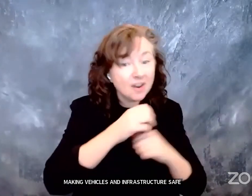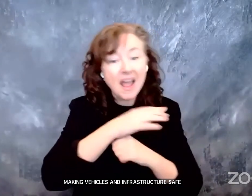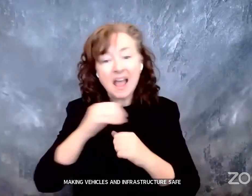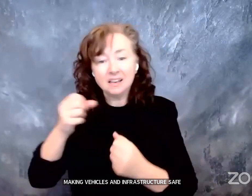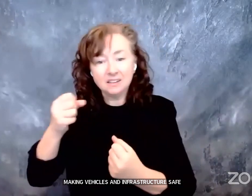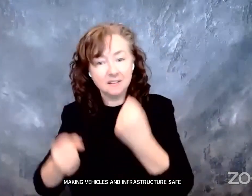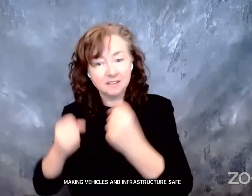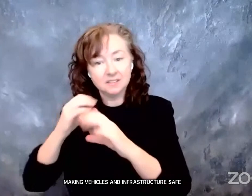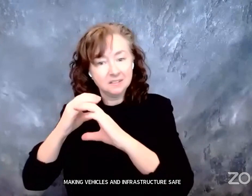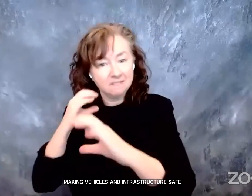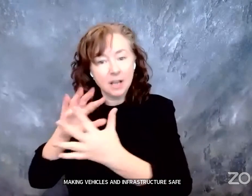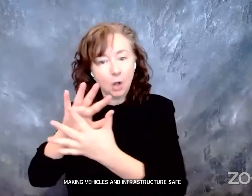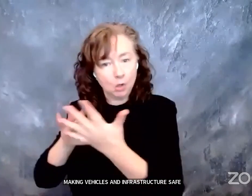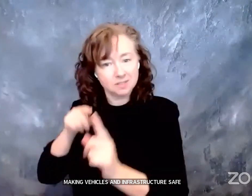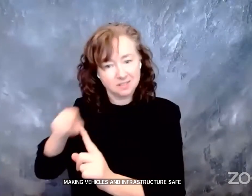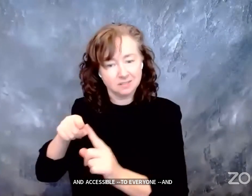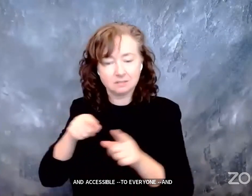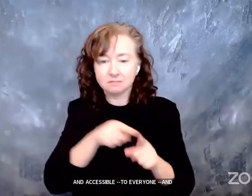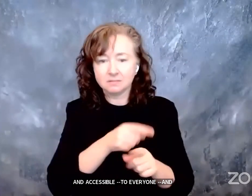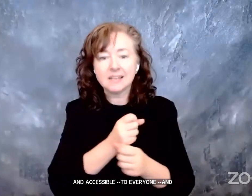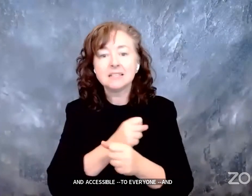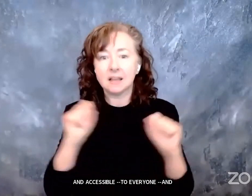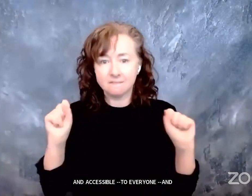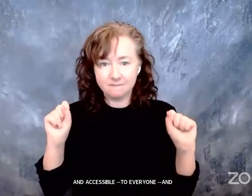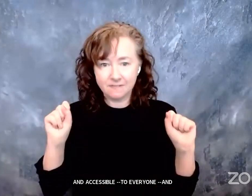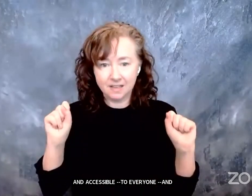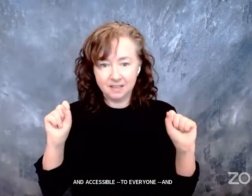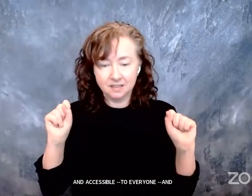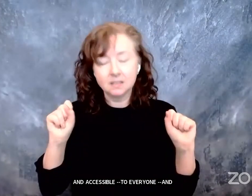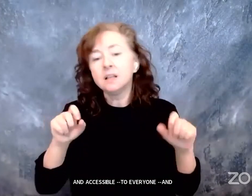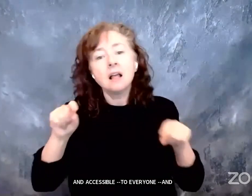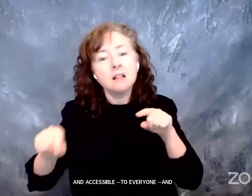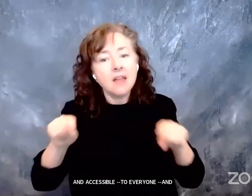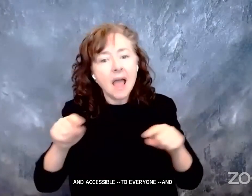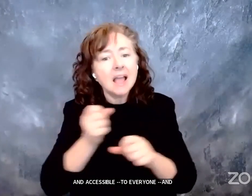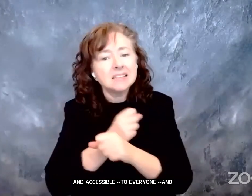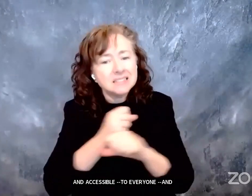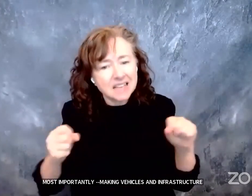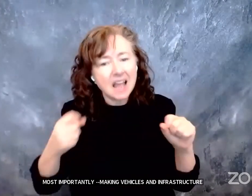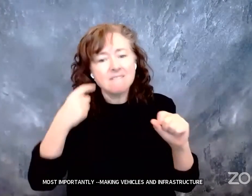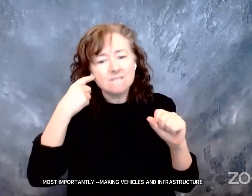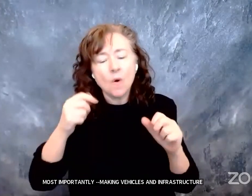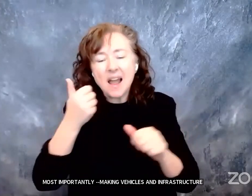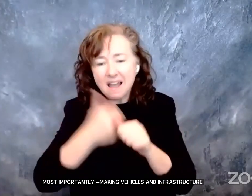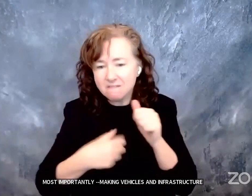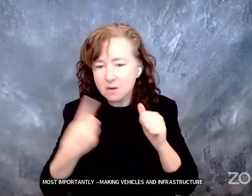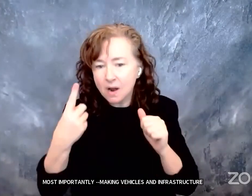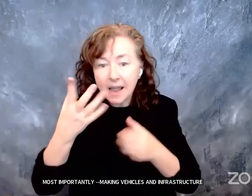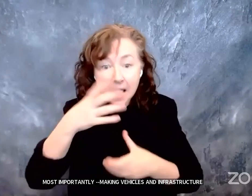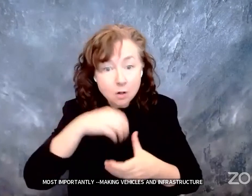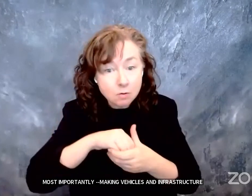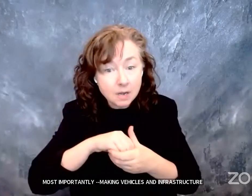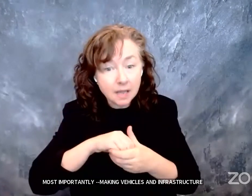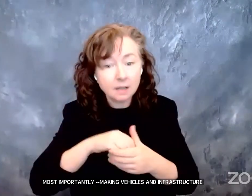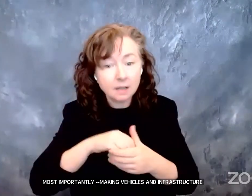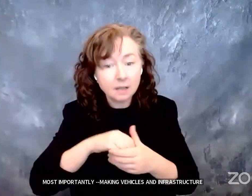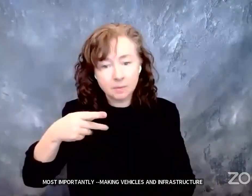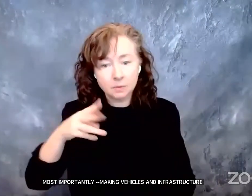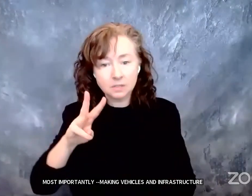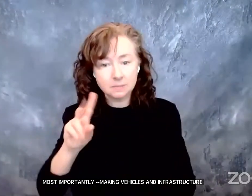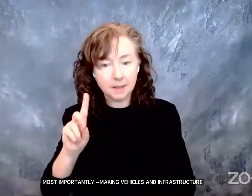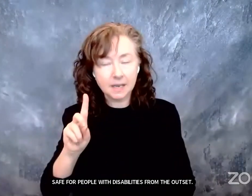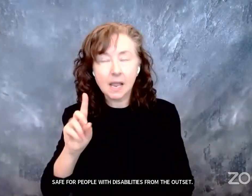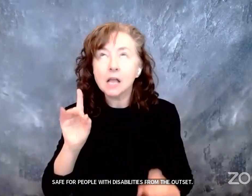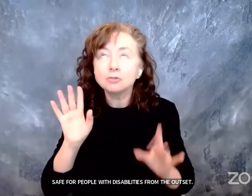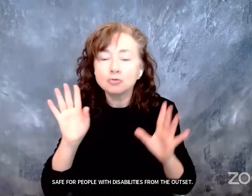vehicles and infrastructure safe for people with disabilities from the outset. It's so